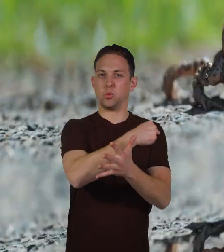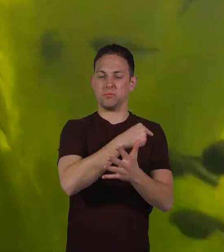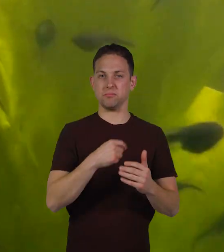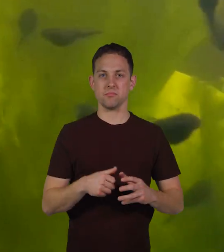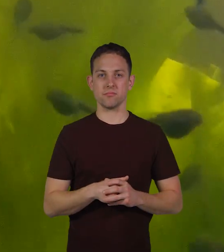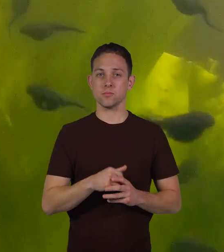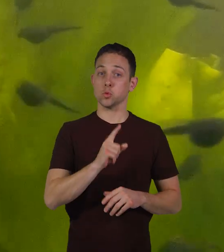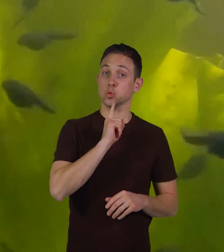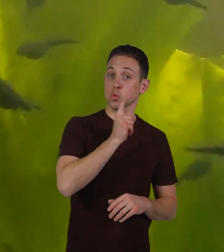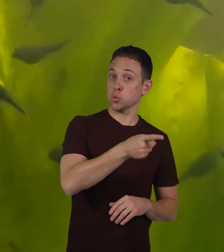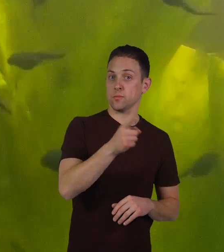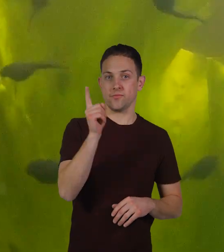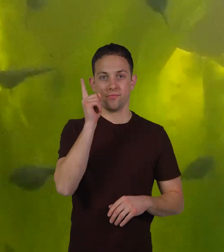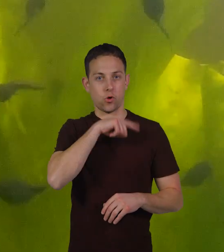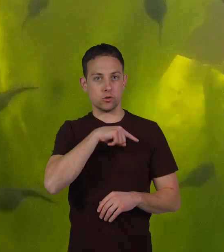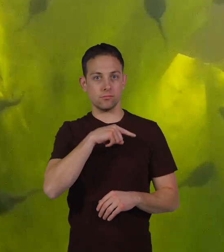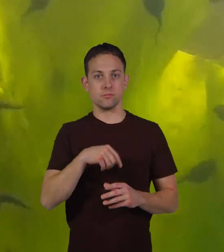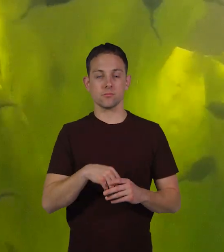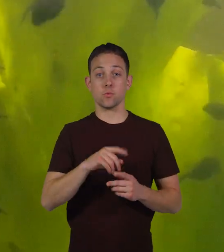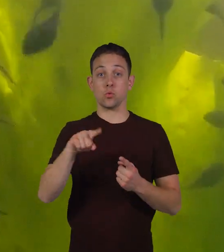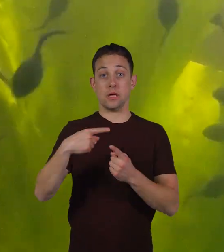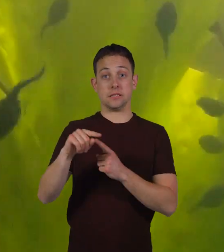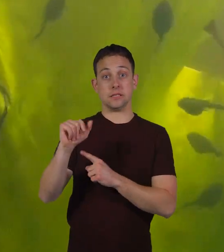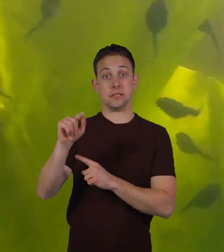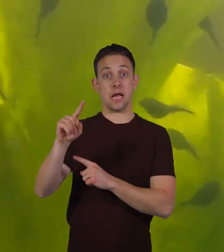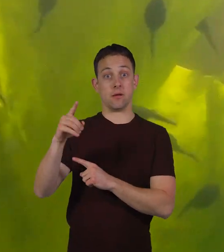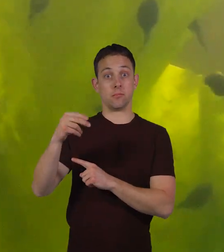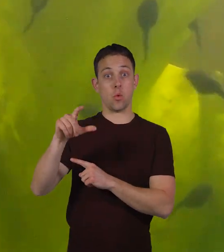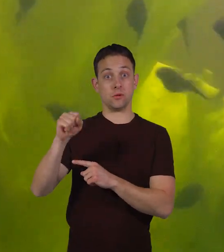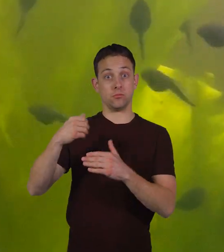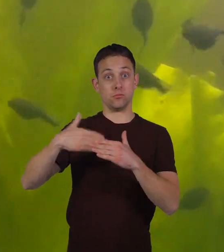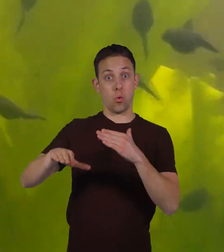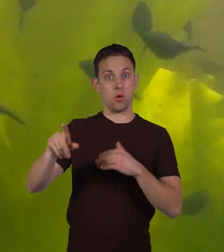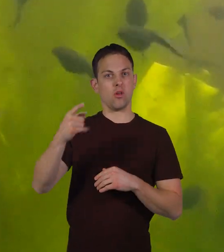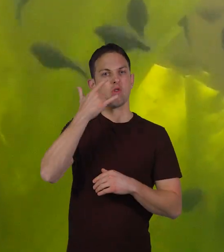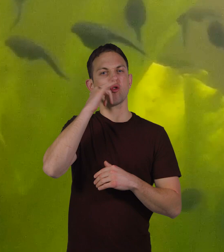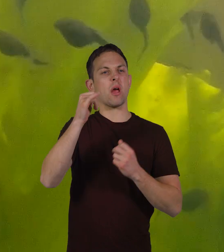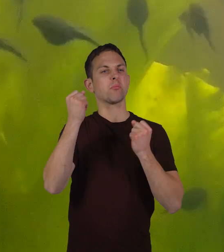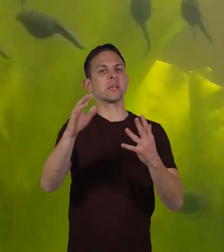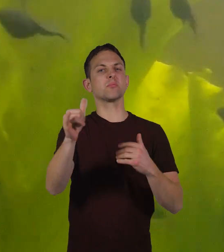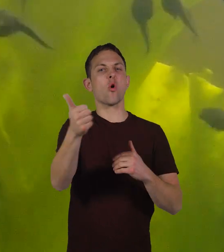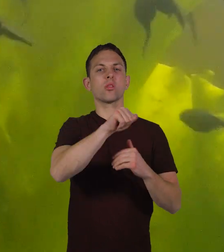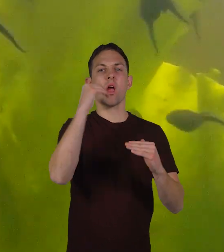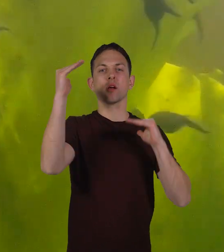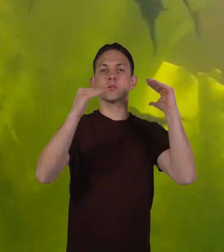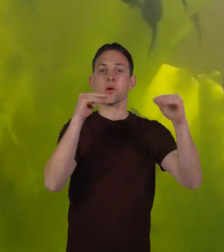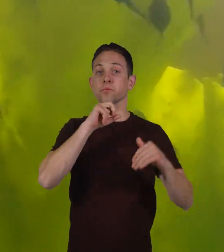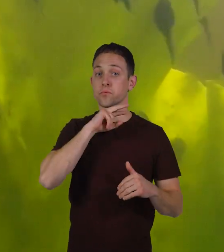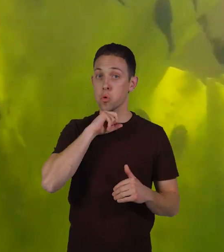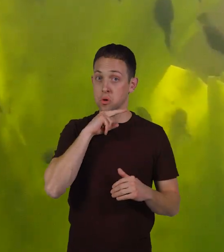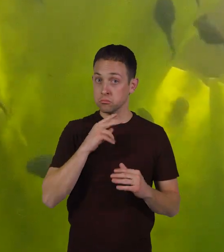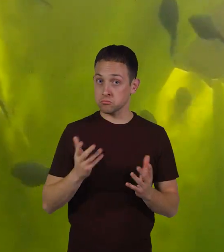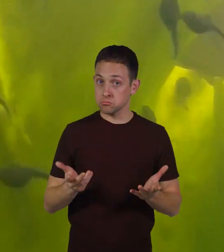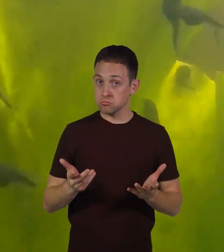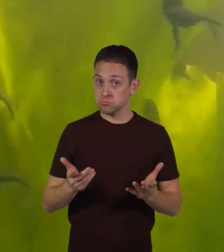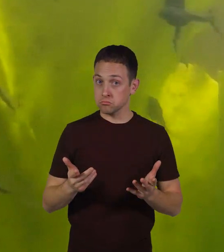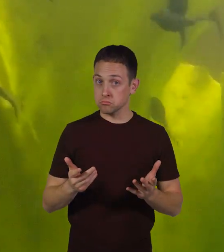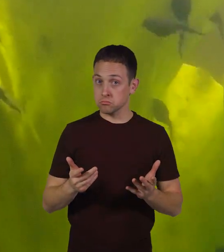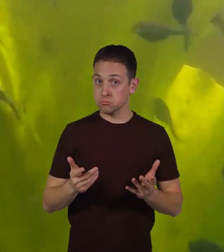true or false when tadpoles are born they look just like many adult frogs